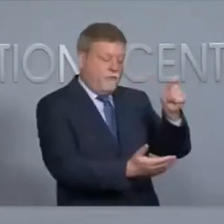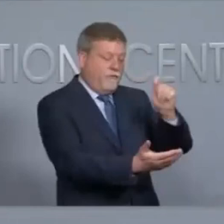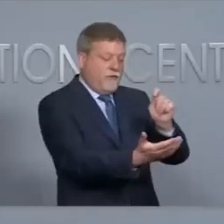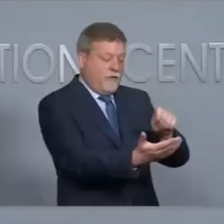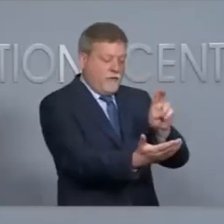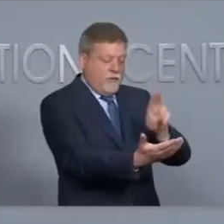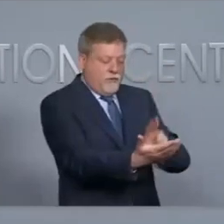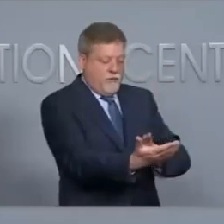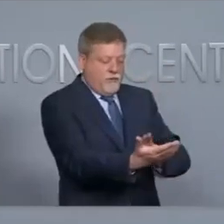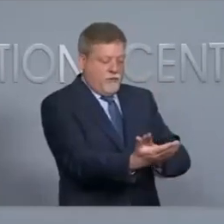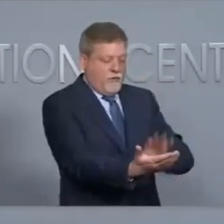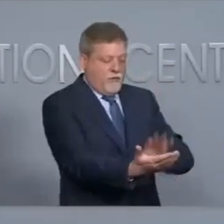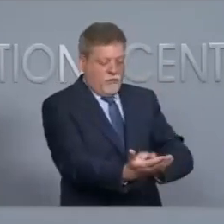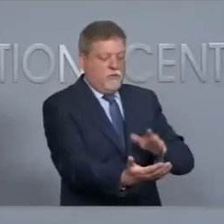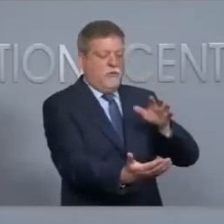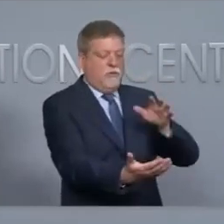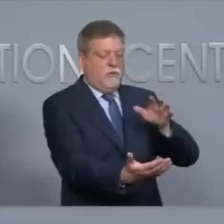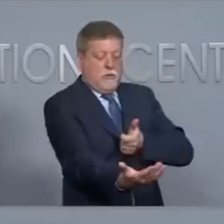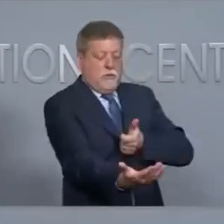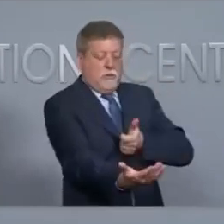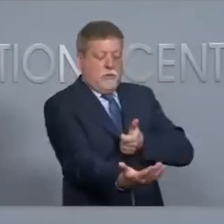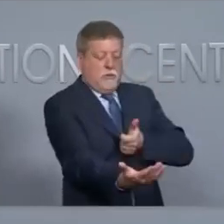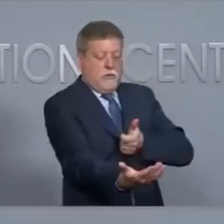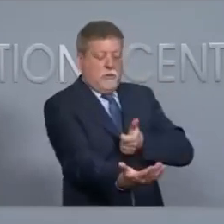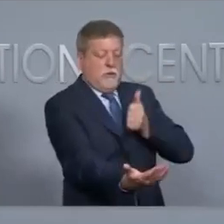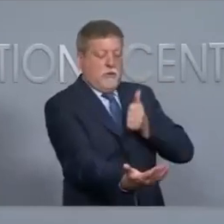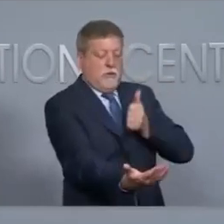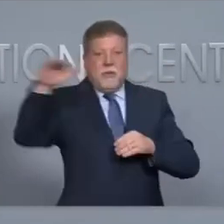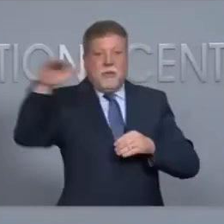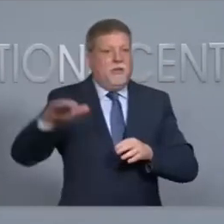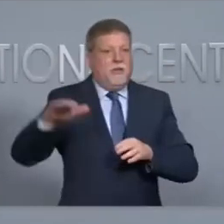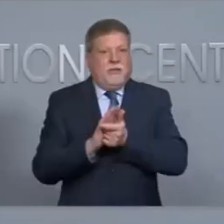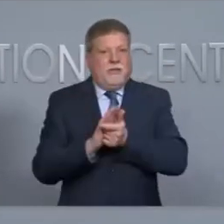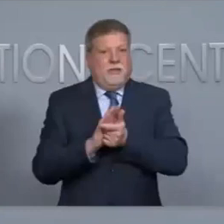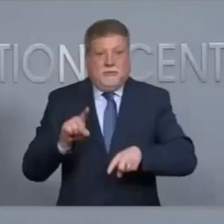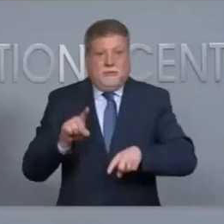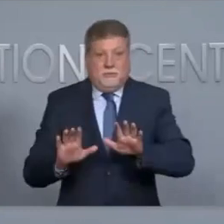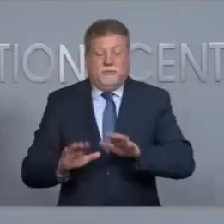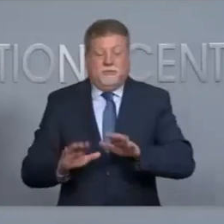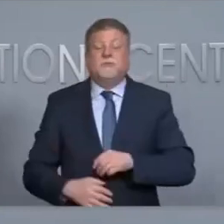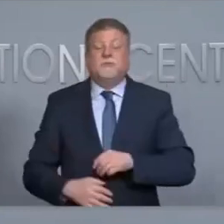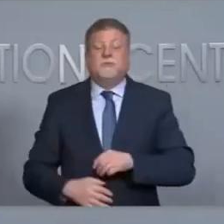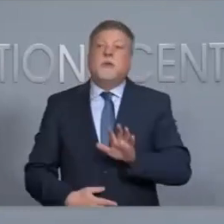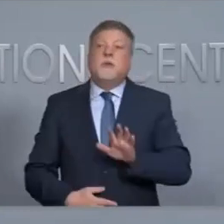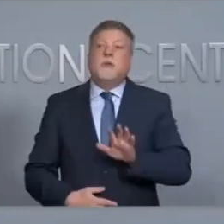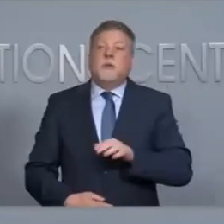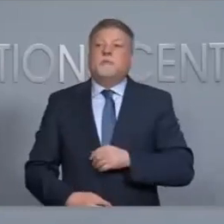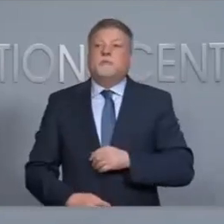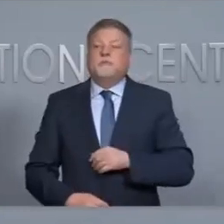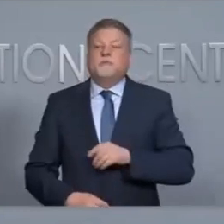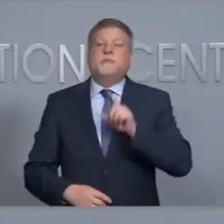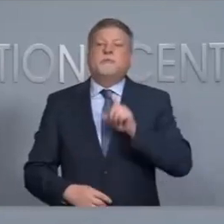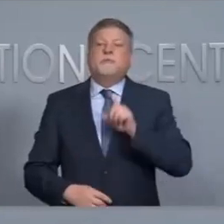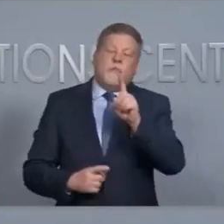about to send it in the mail you should not be taking a selfie with your voted ballot in that regard either You know there is an